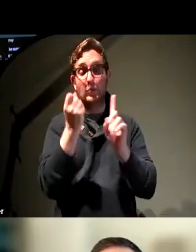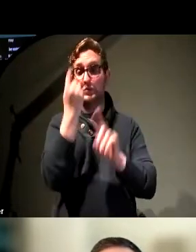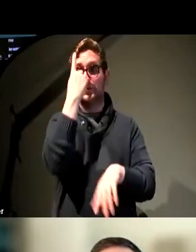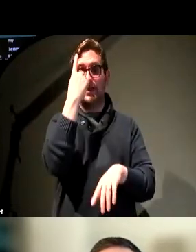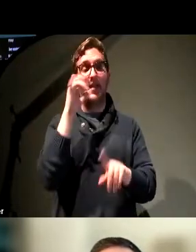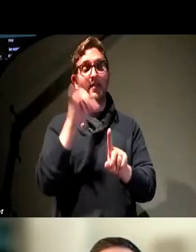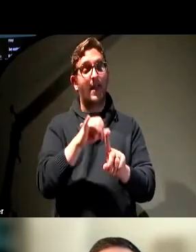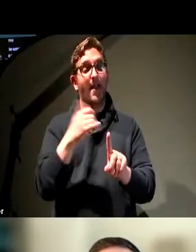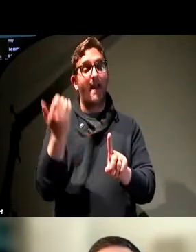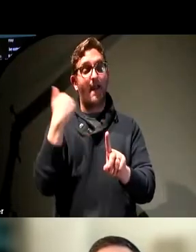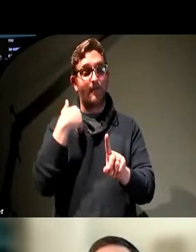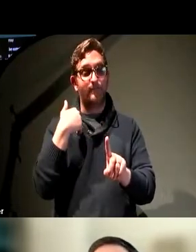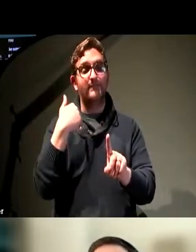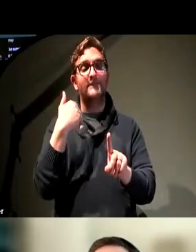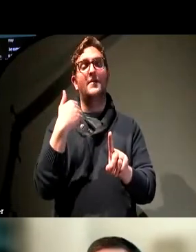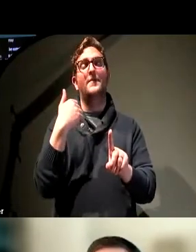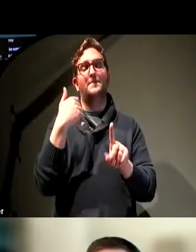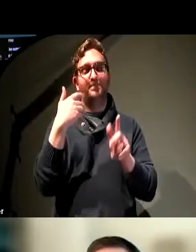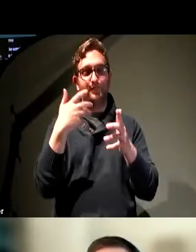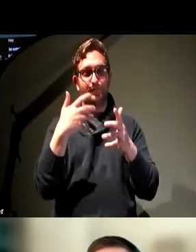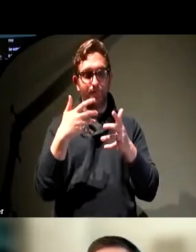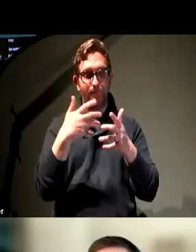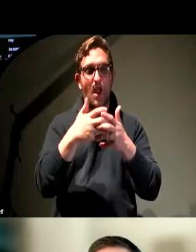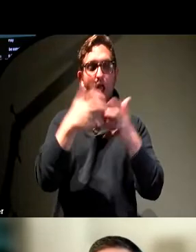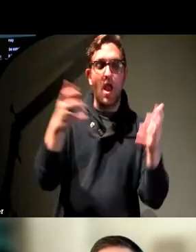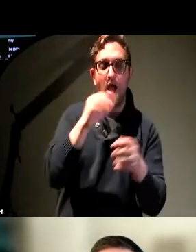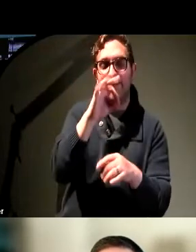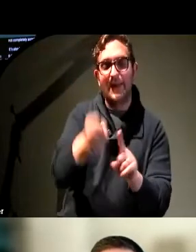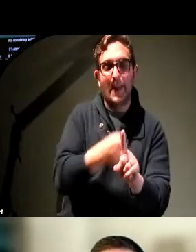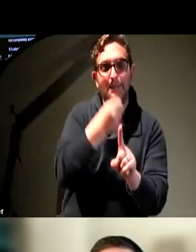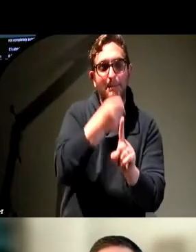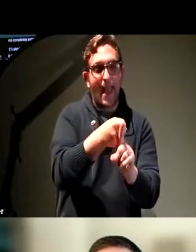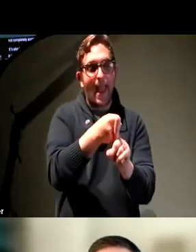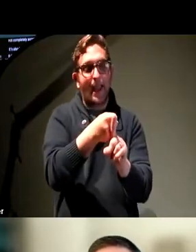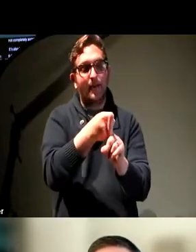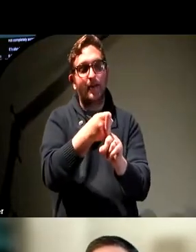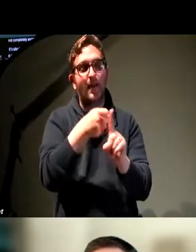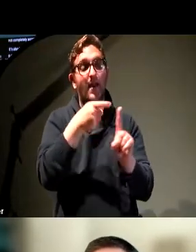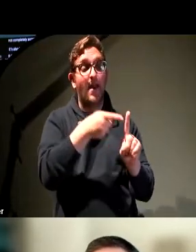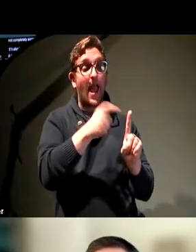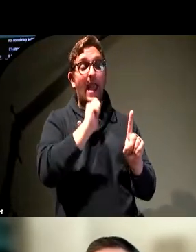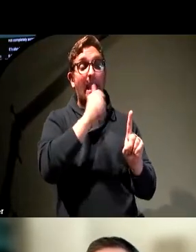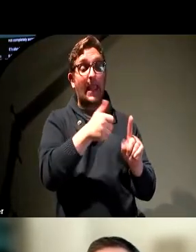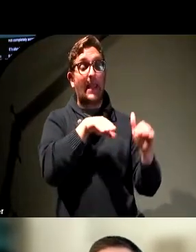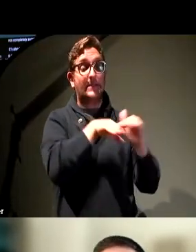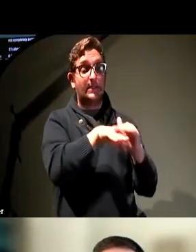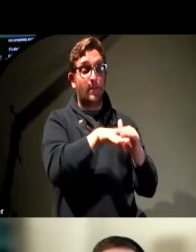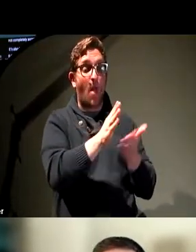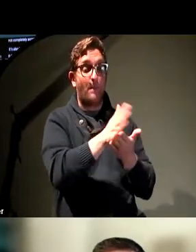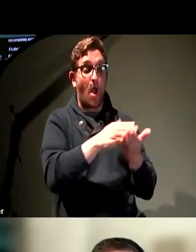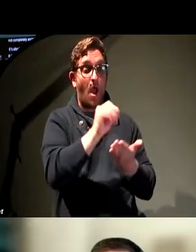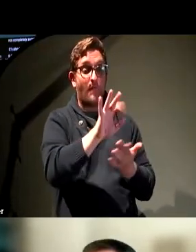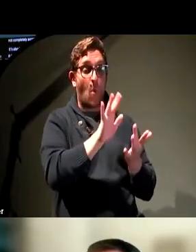there are a wide range of impacts that an inaccessible part of a website can have. Some